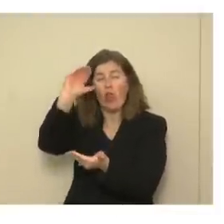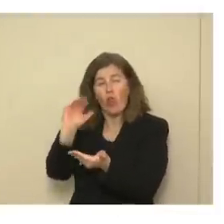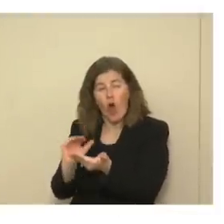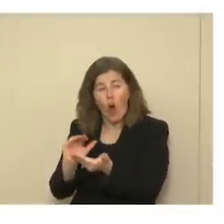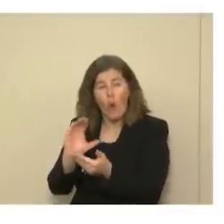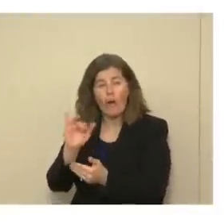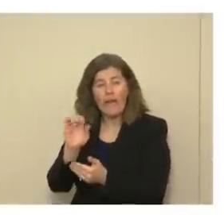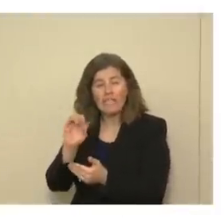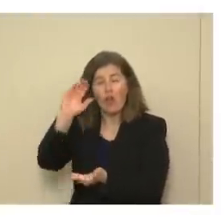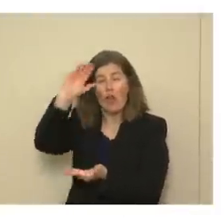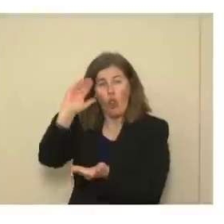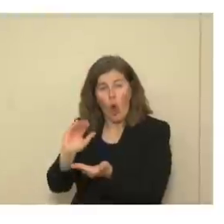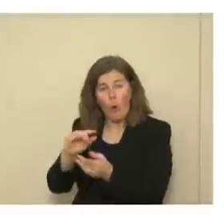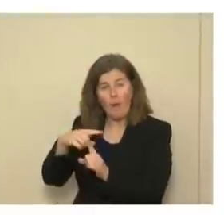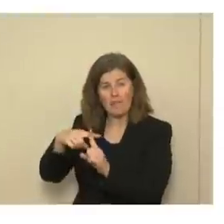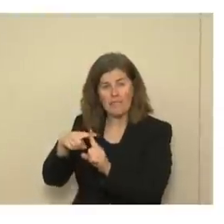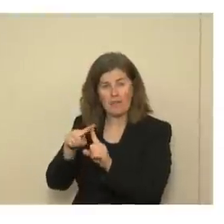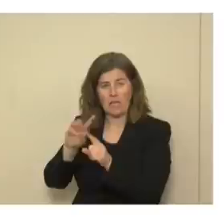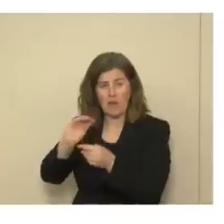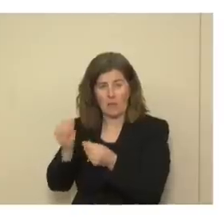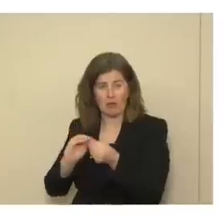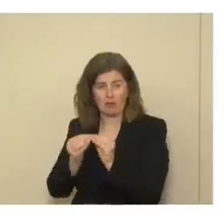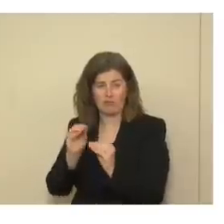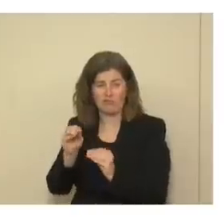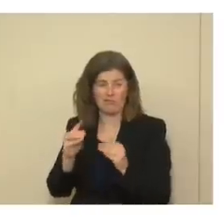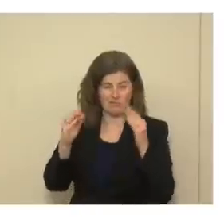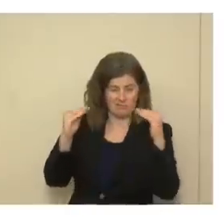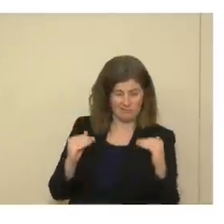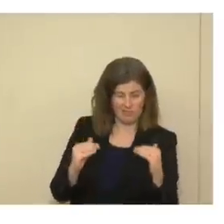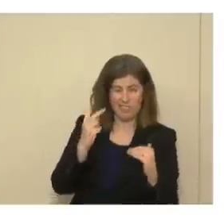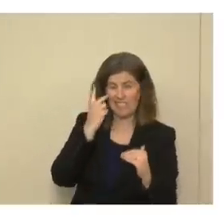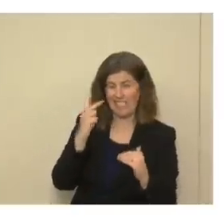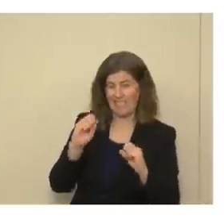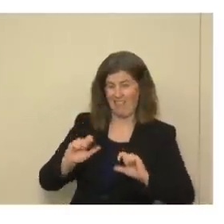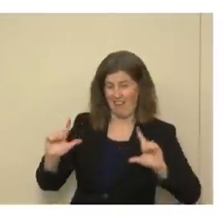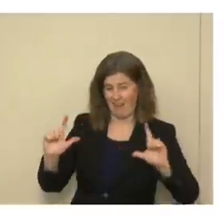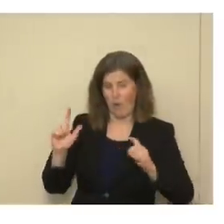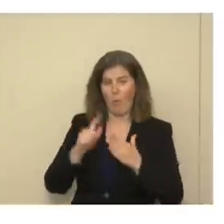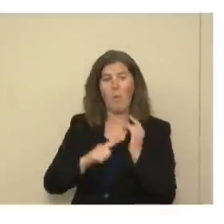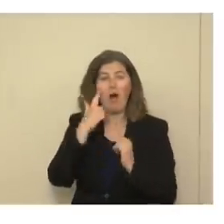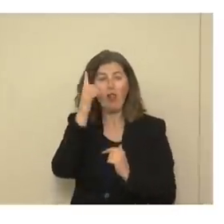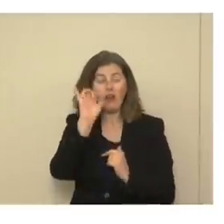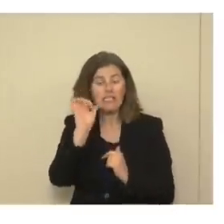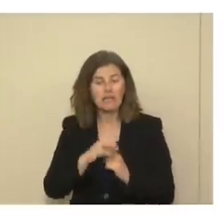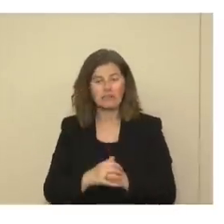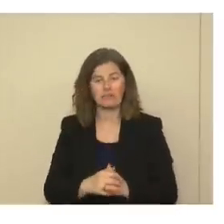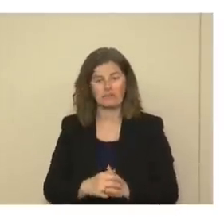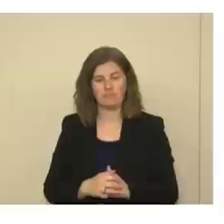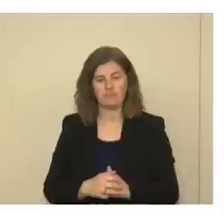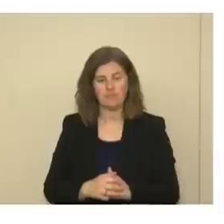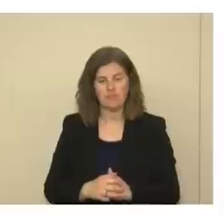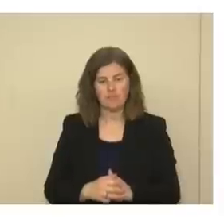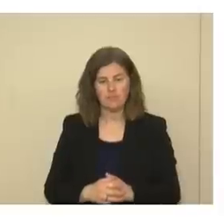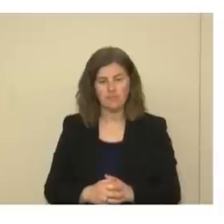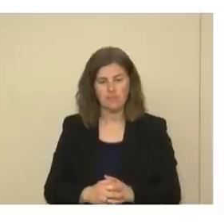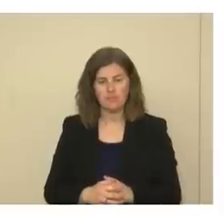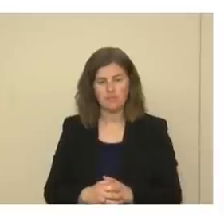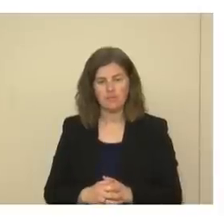and test positivity rates. Next slide, please. And so this is what it looks like. So, we've got